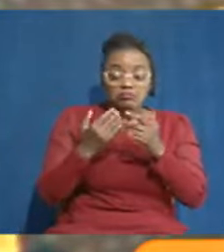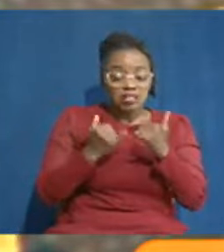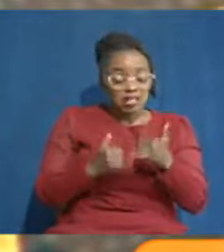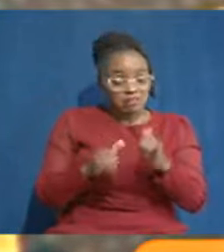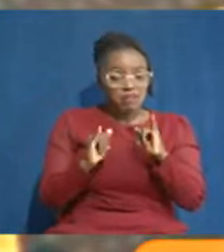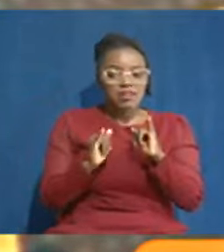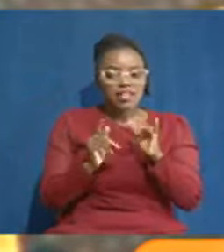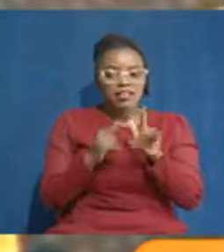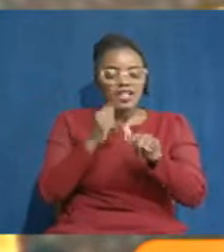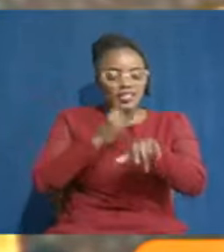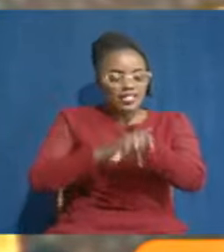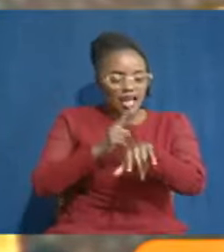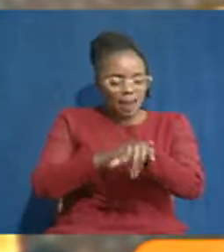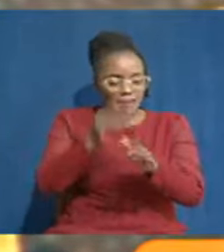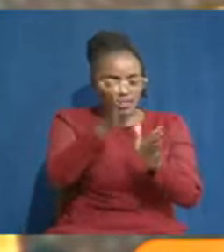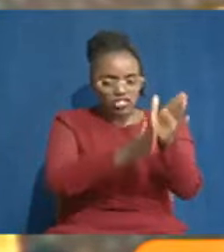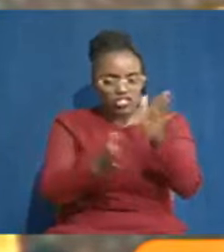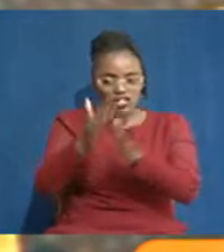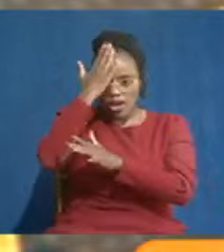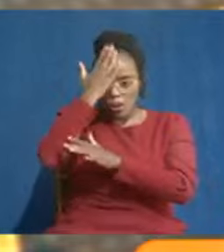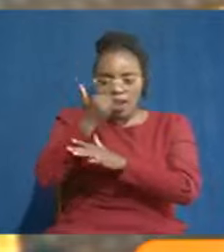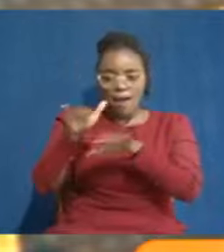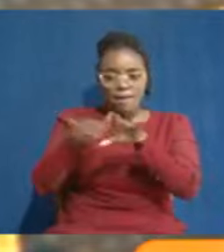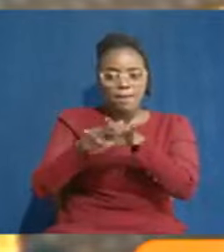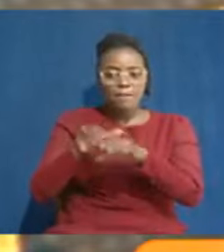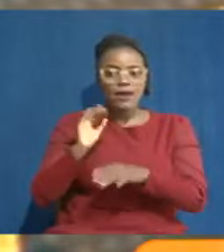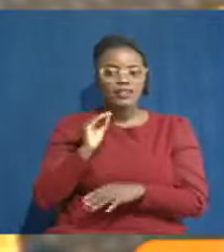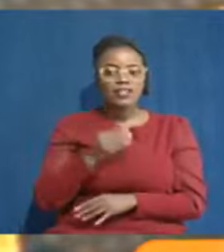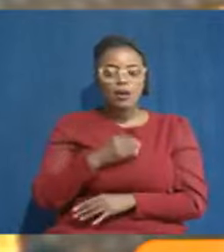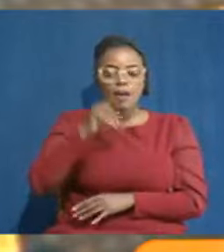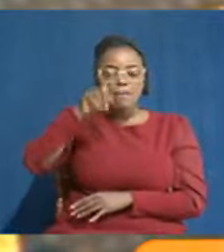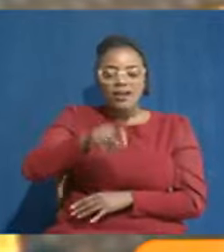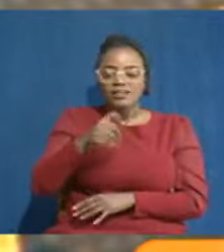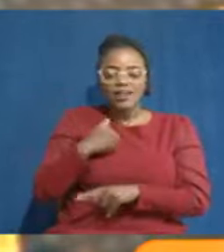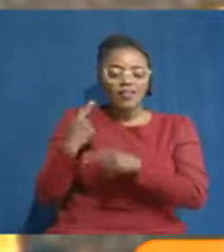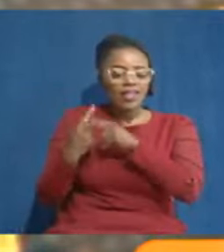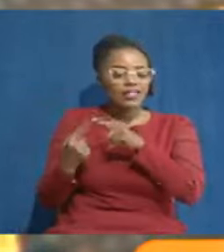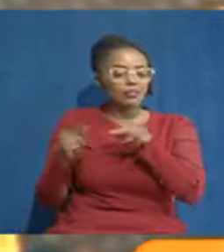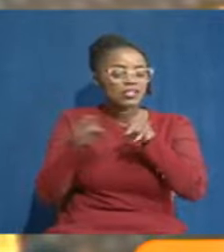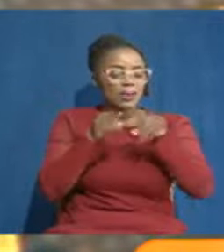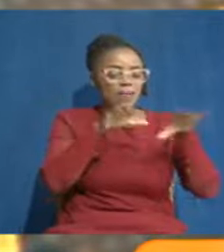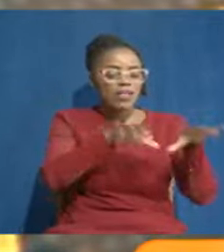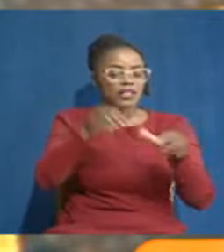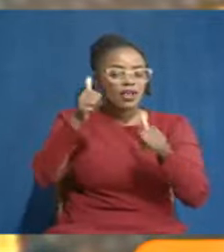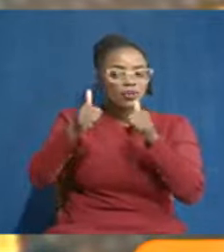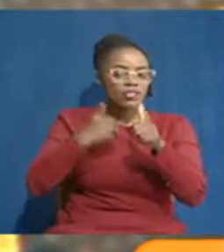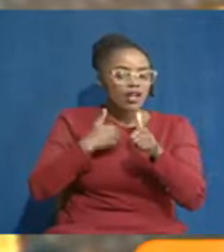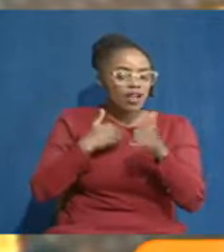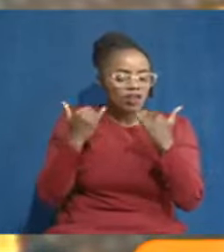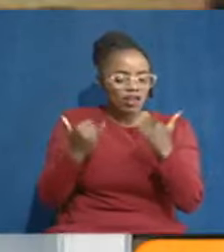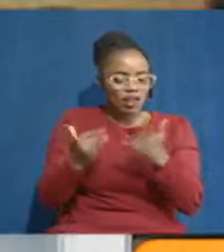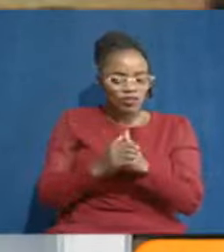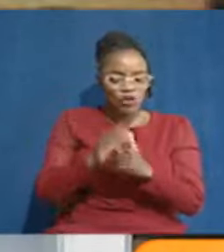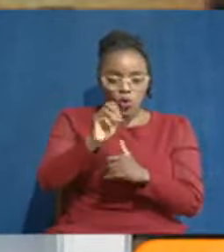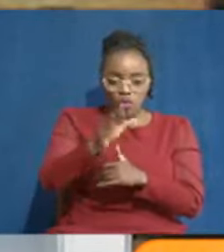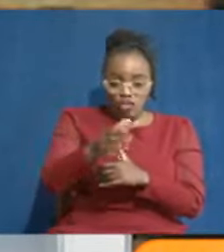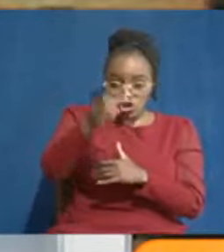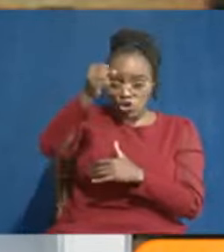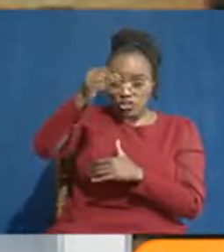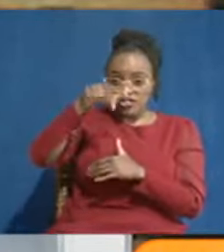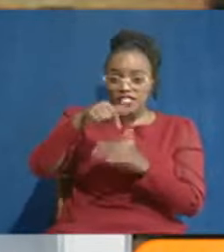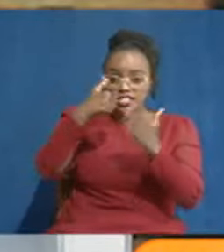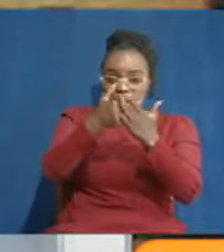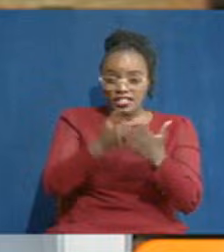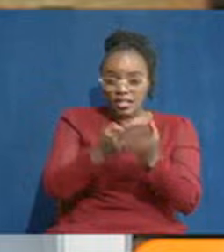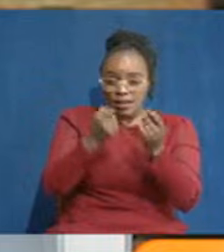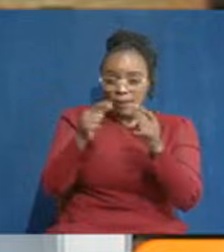on timely schedule so that our members do not have to go through the suffering that they have to go through? Okay. We'll get back into this discussion in